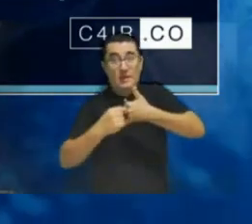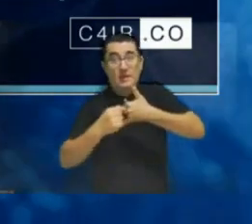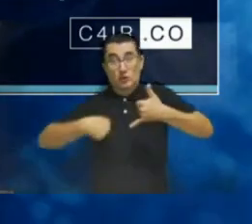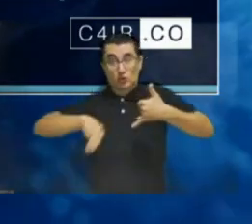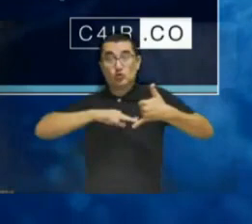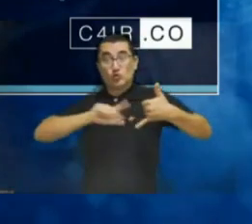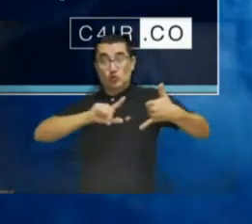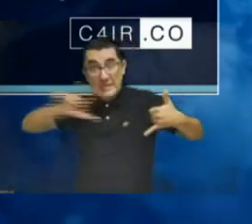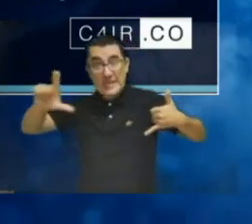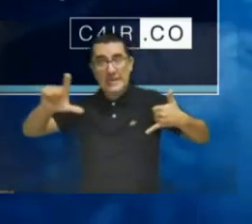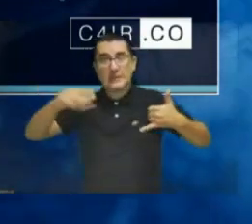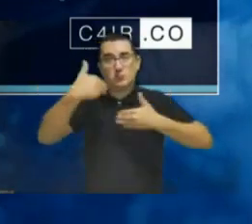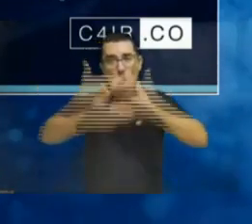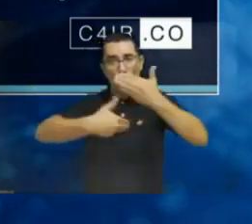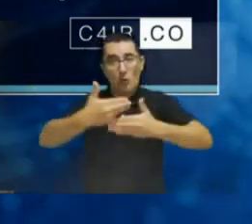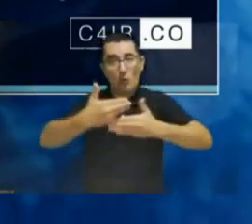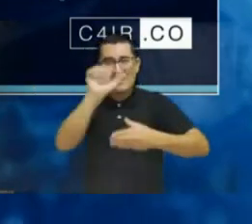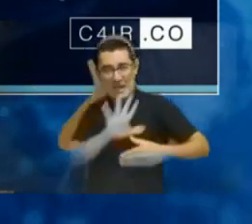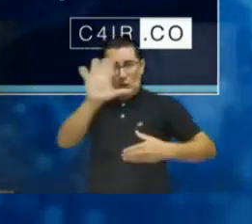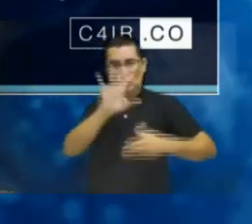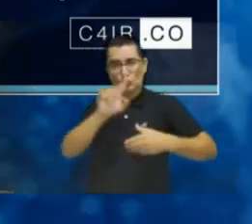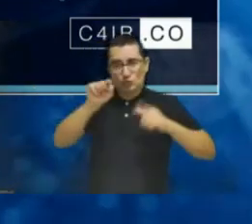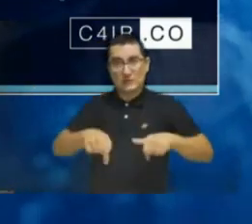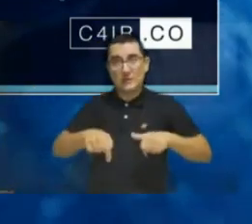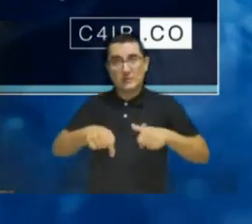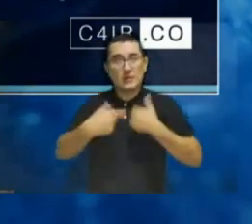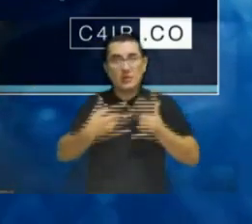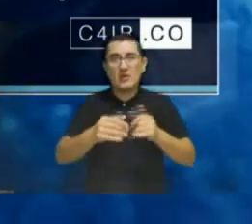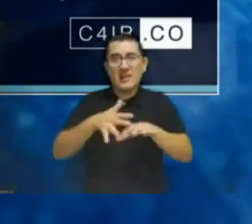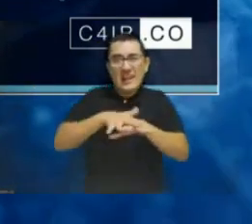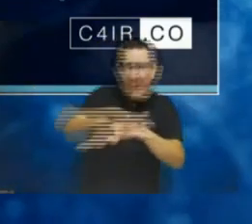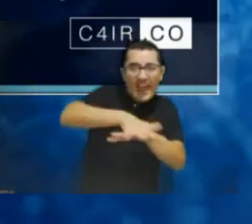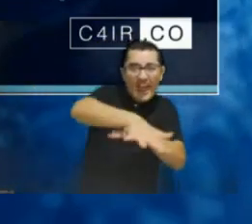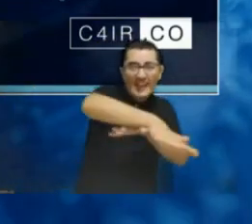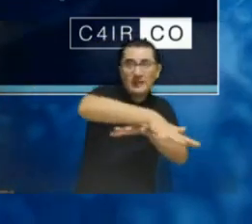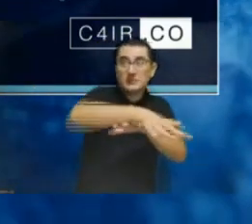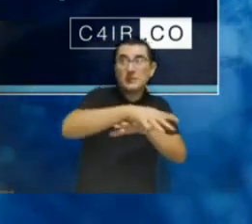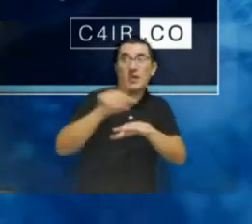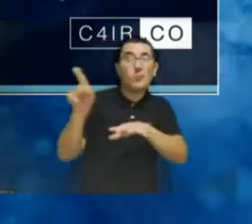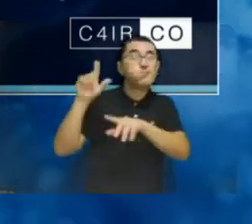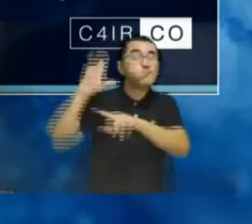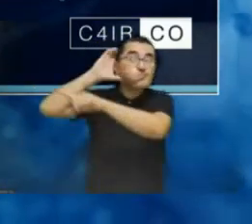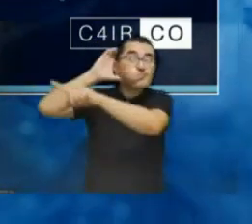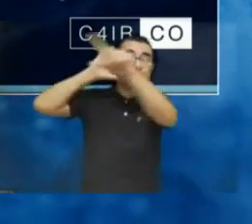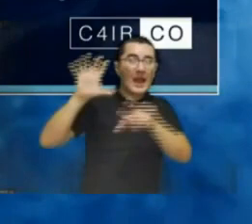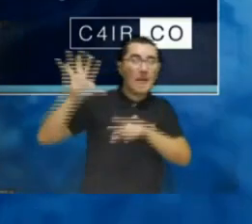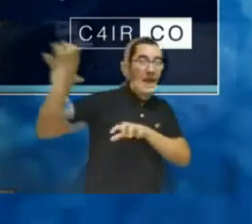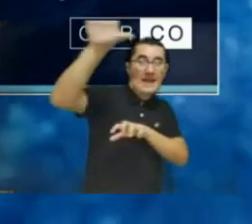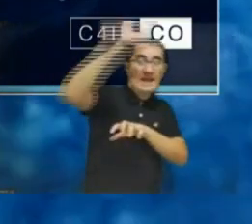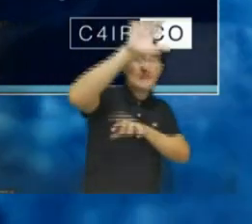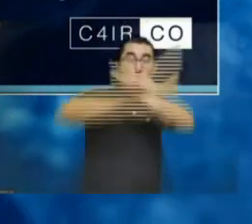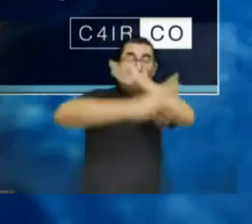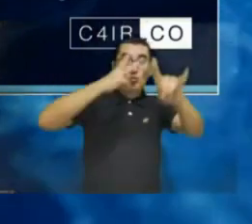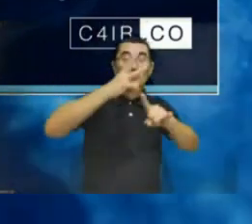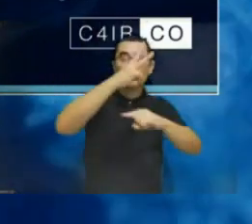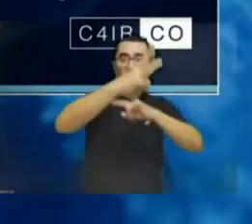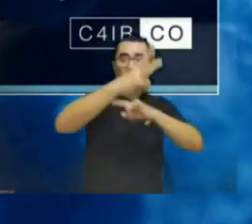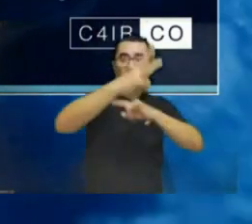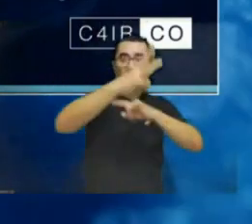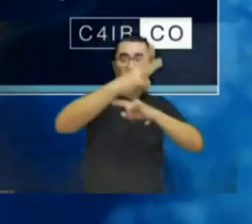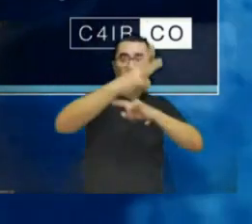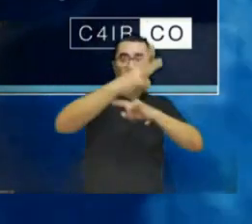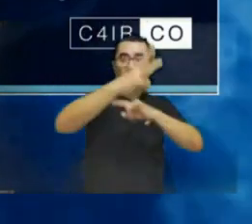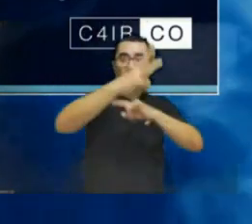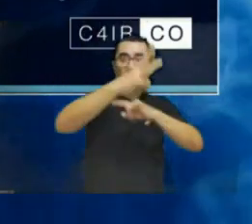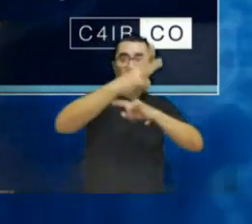that they can become leaders for the development of smart cities, for instance.